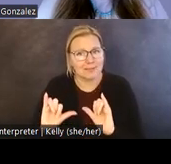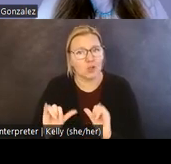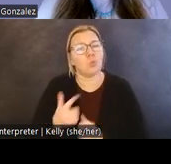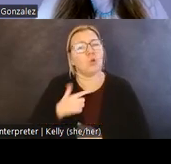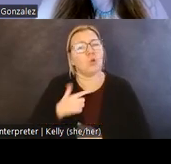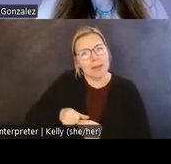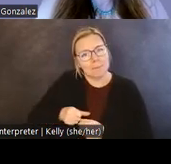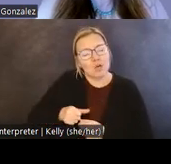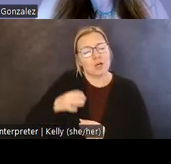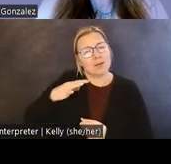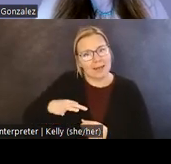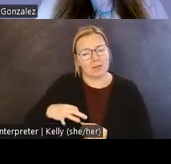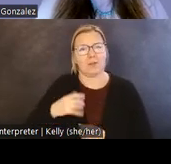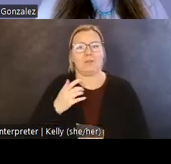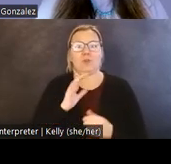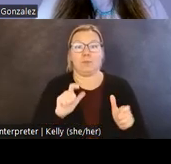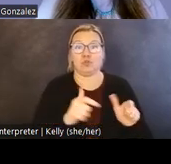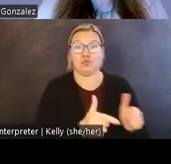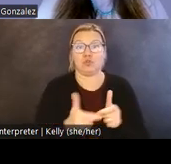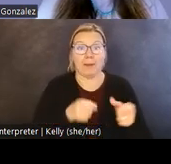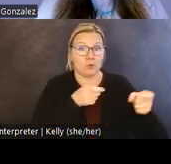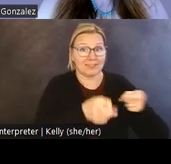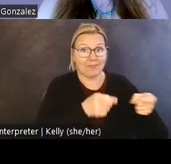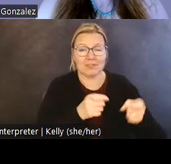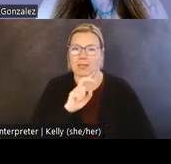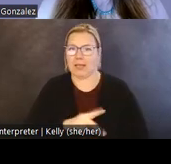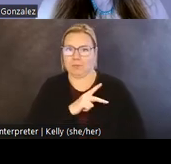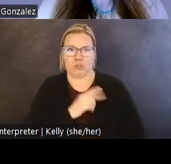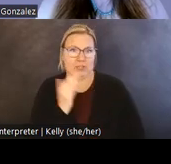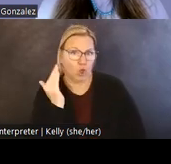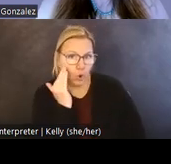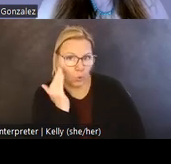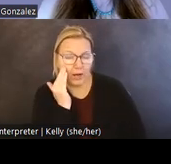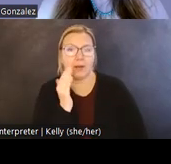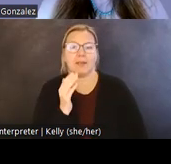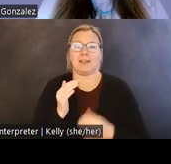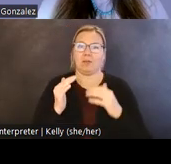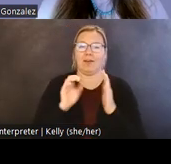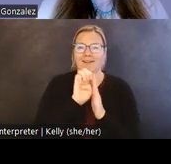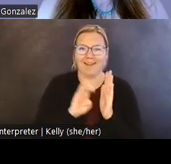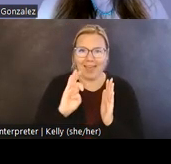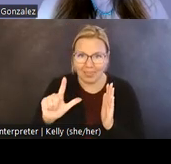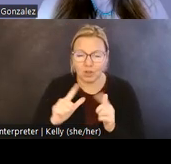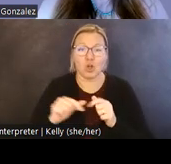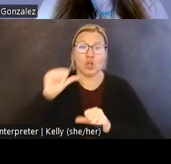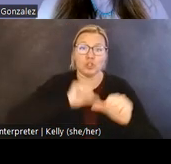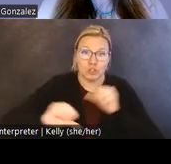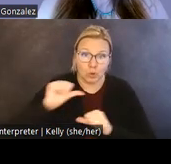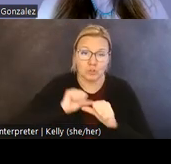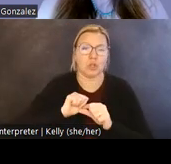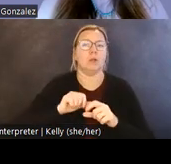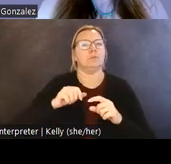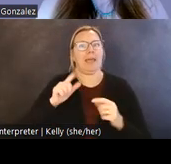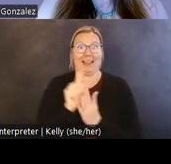tribal sovereignty and a personal awareness of the wide ranging ethical and social and legal impacts of scientific research